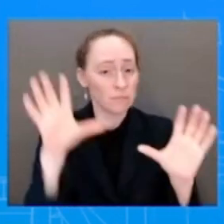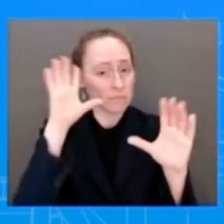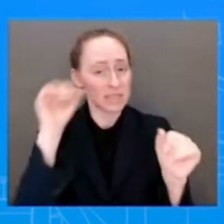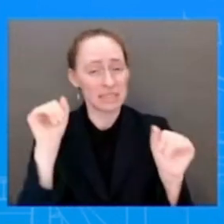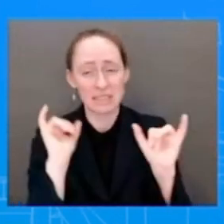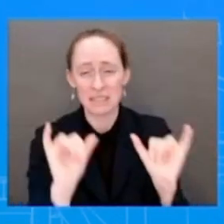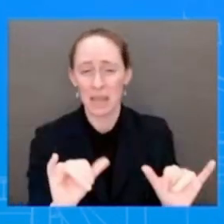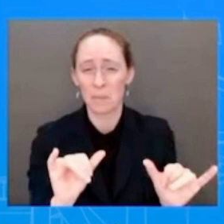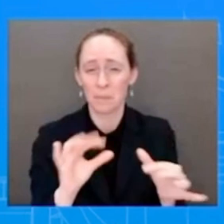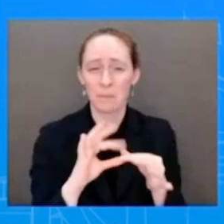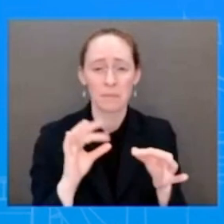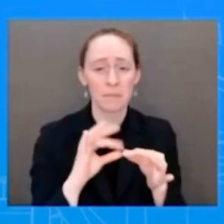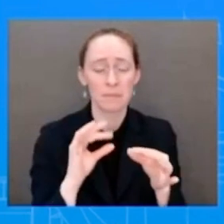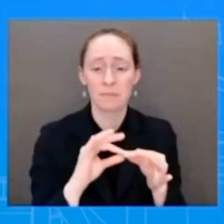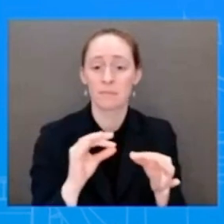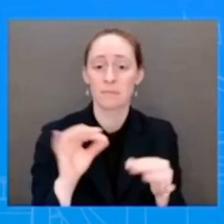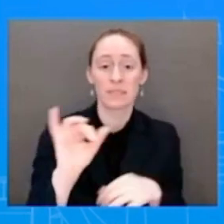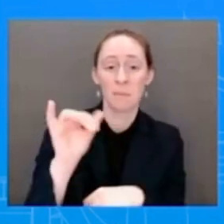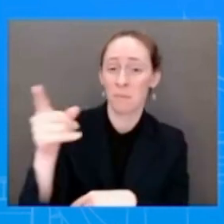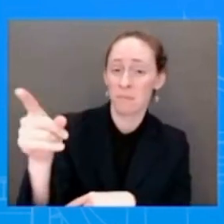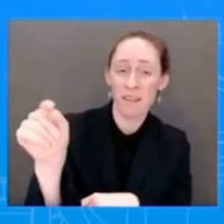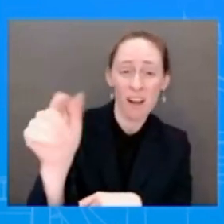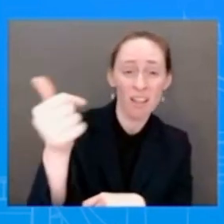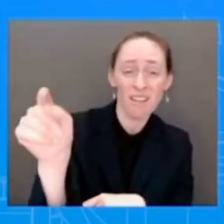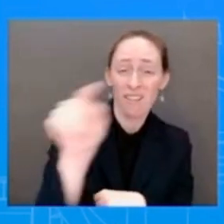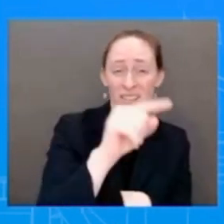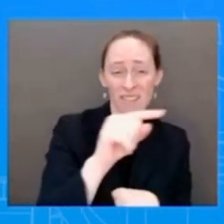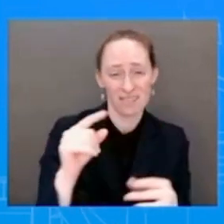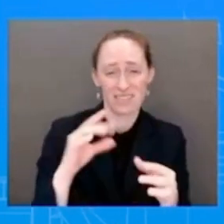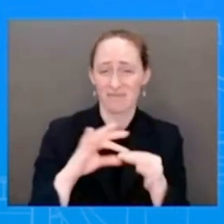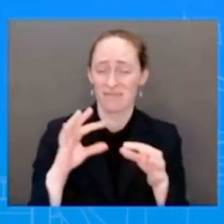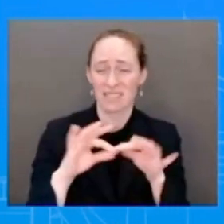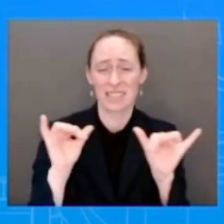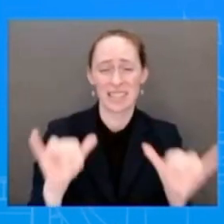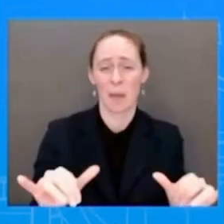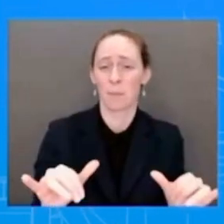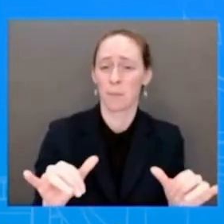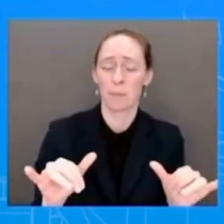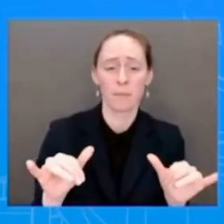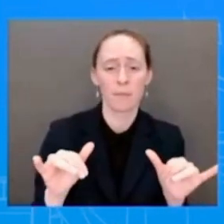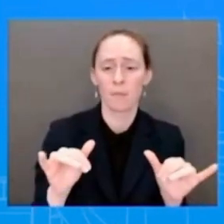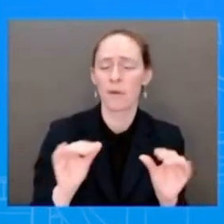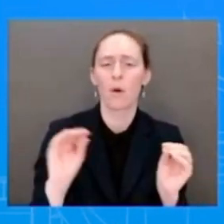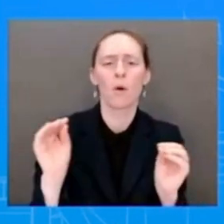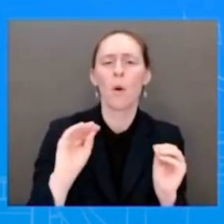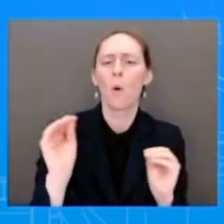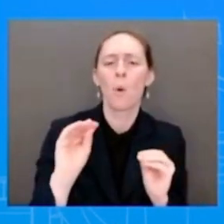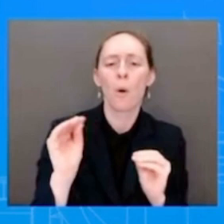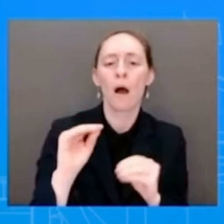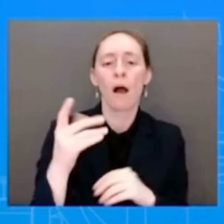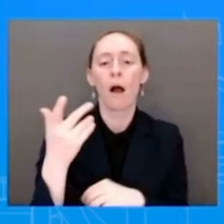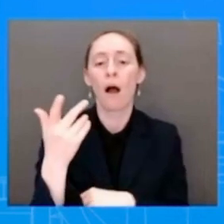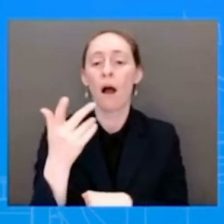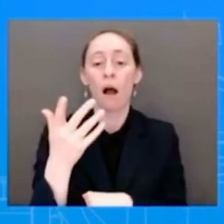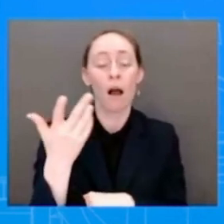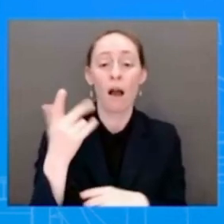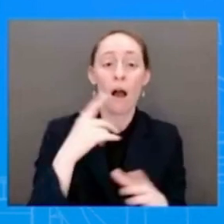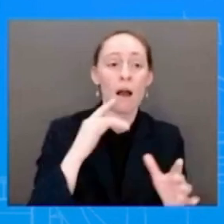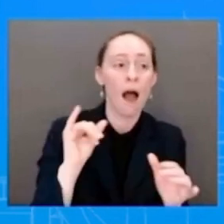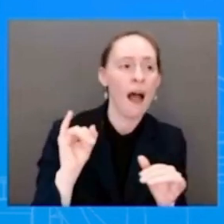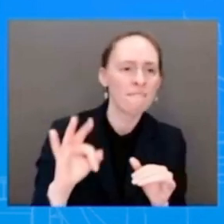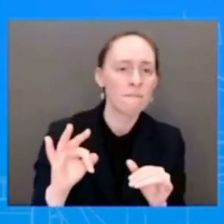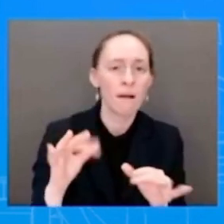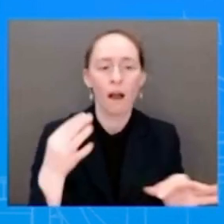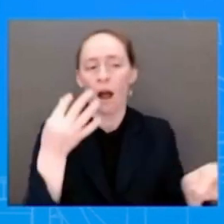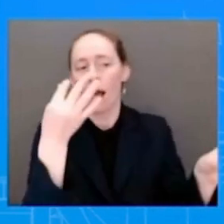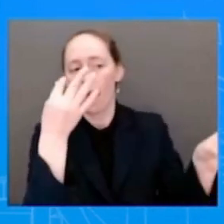that we need to do that without conditions. The debt ceiling needs to be lifted without conditions. And so